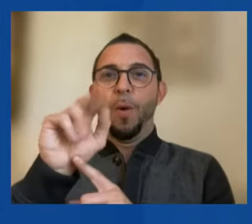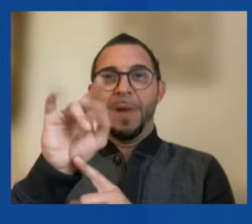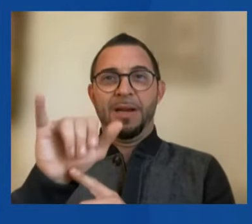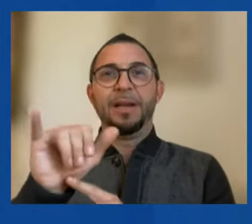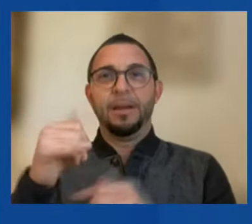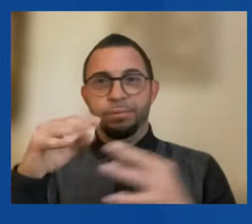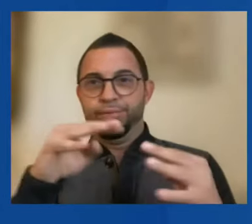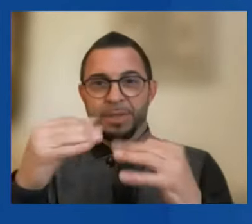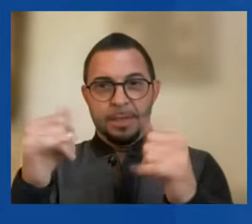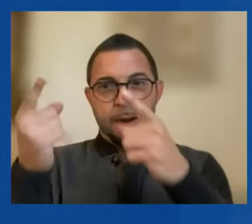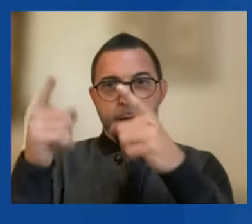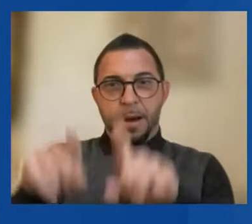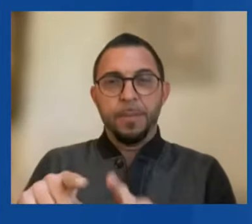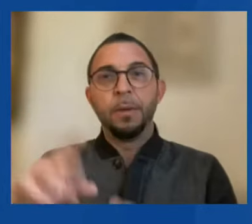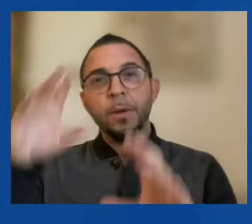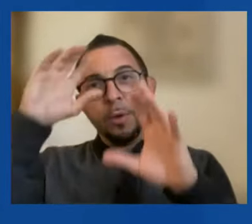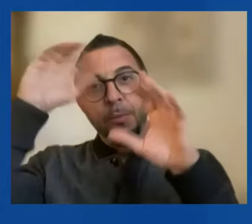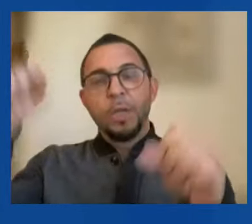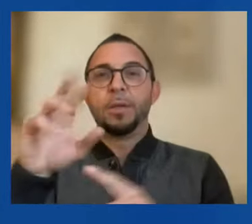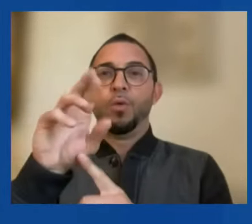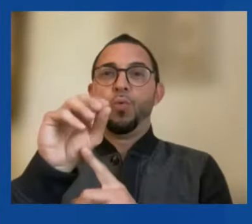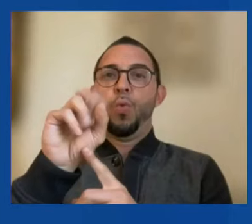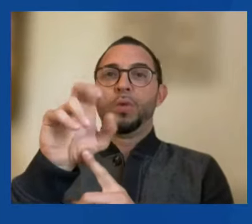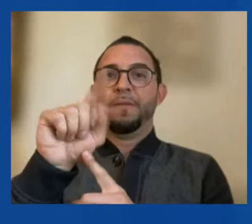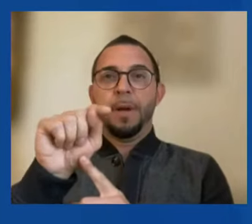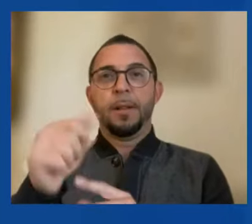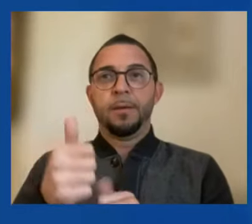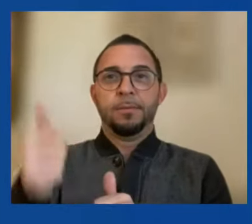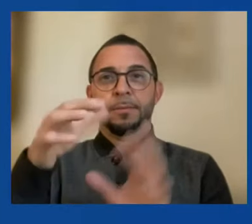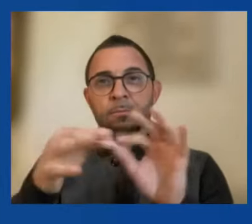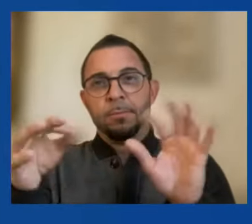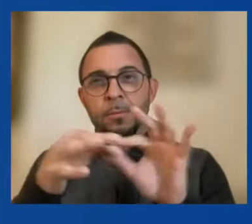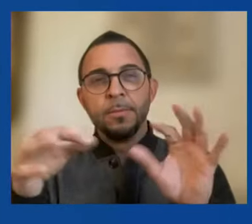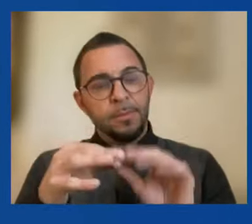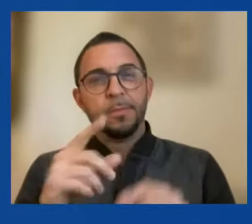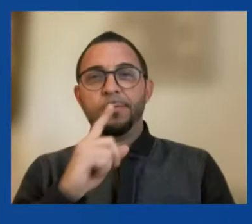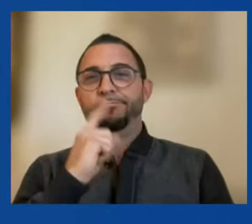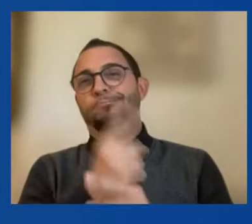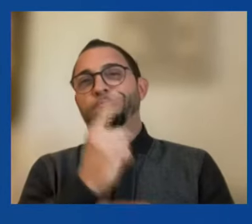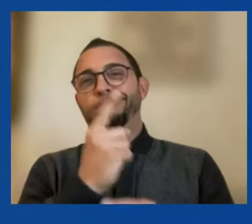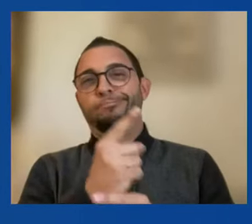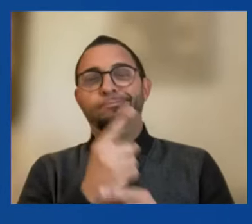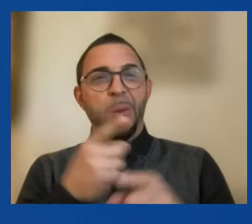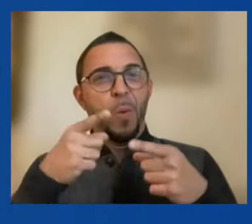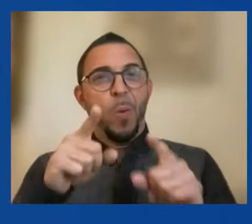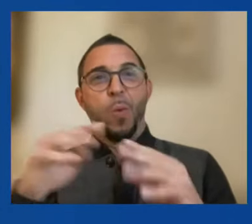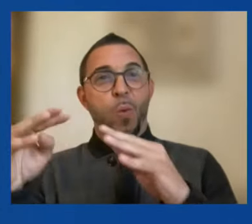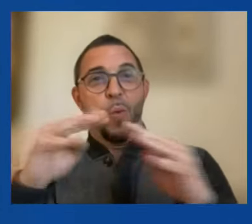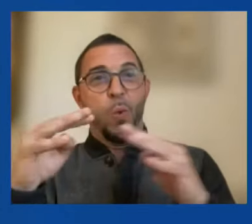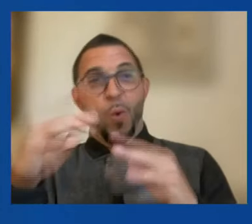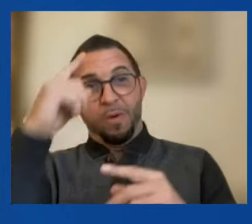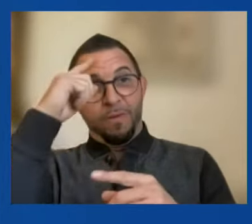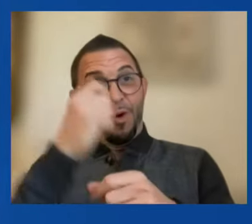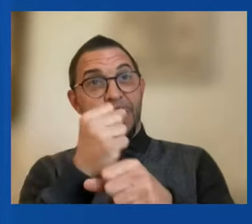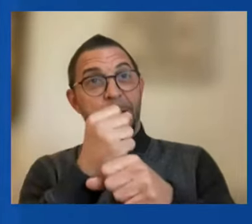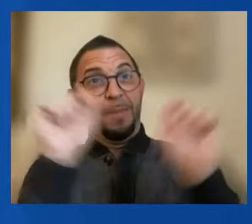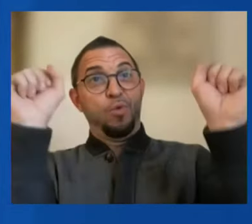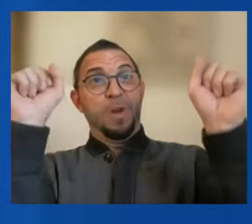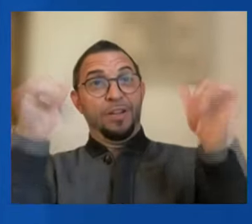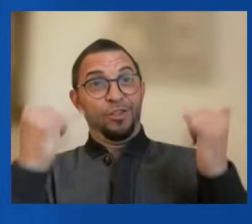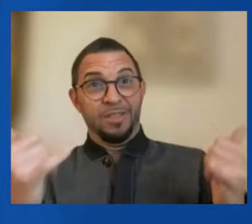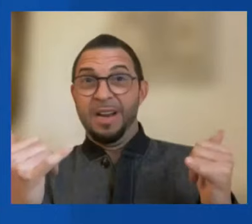President Roosevelt said, It is fitting that even while the war for liberation is at its peak,